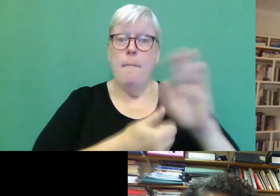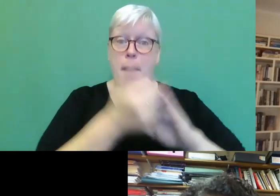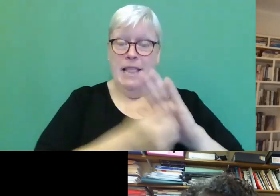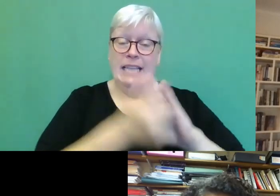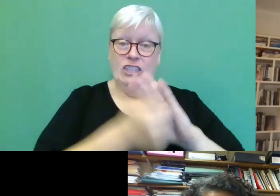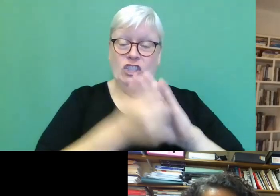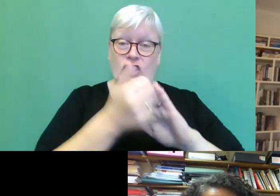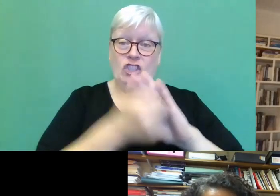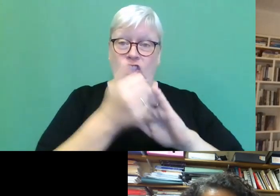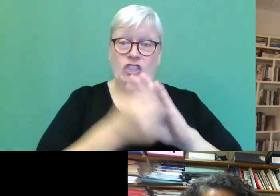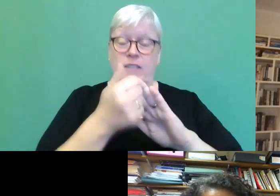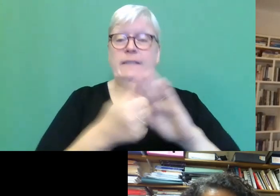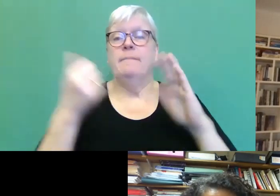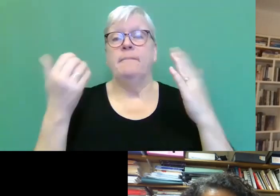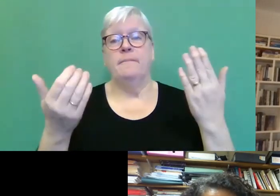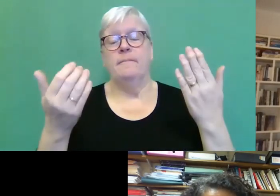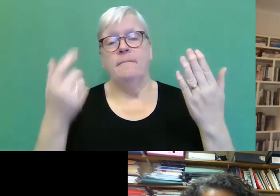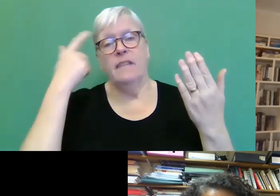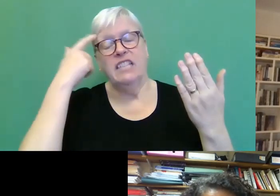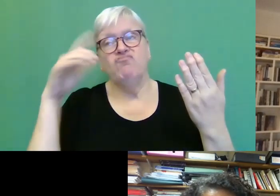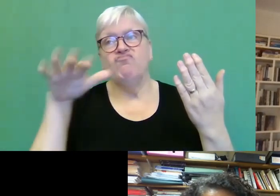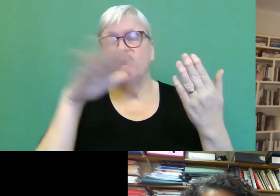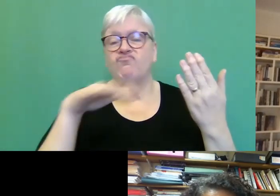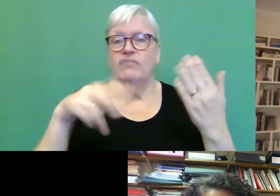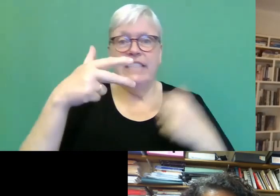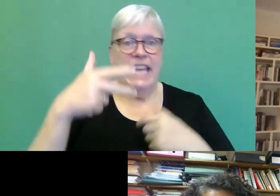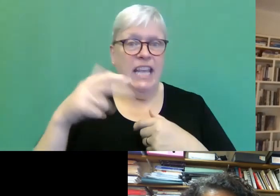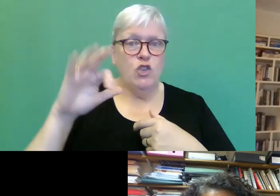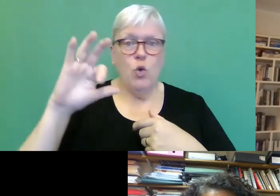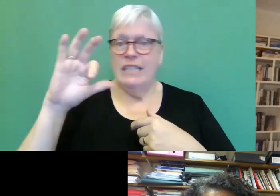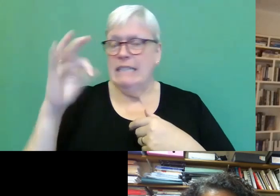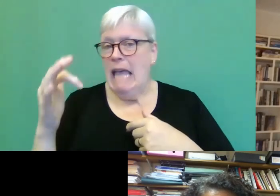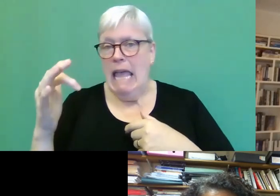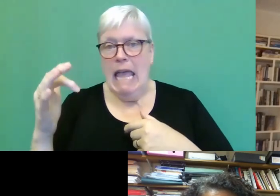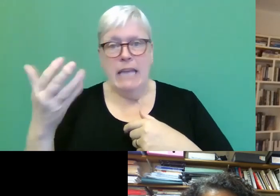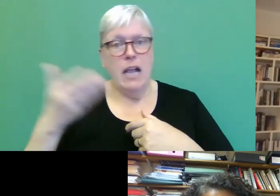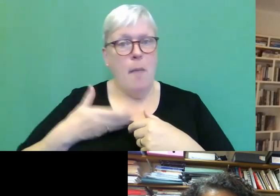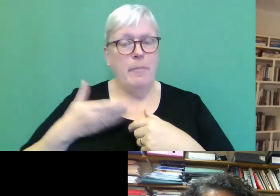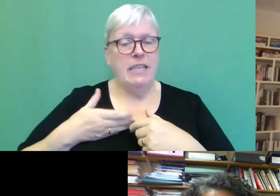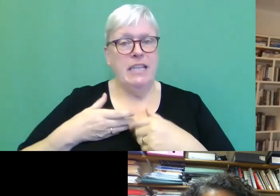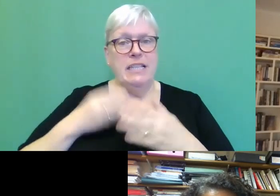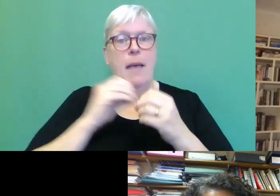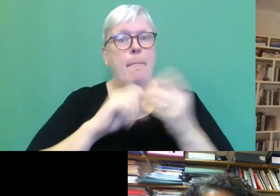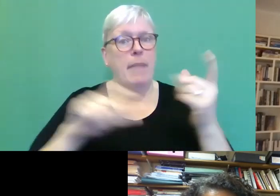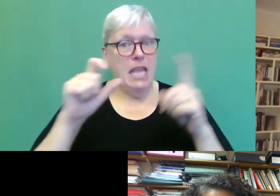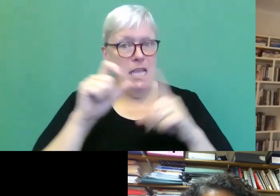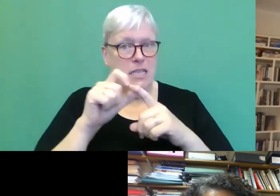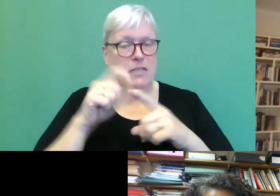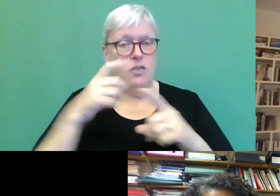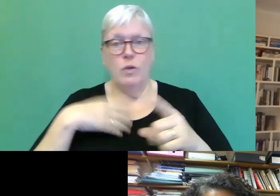um, I think there are about eight or 10, I can't remember companies bidding. And so that was, um,